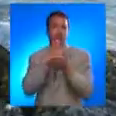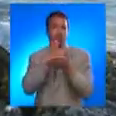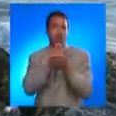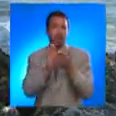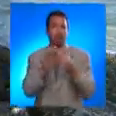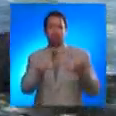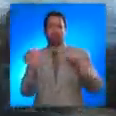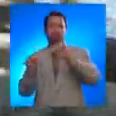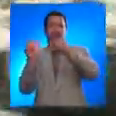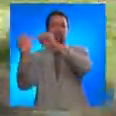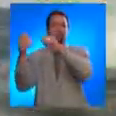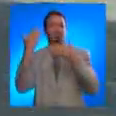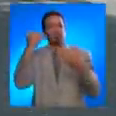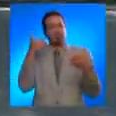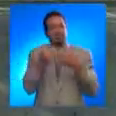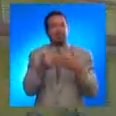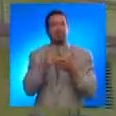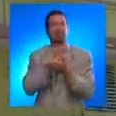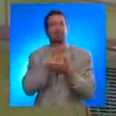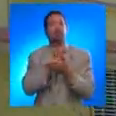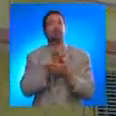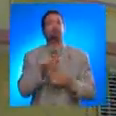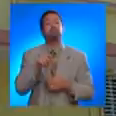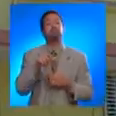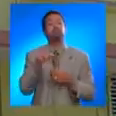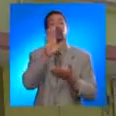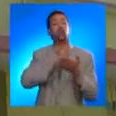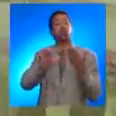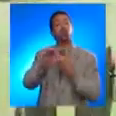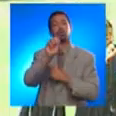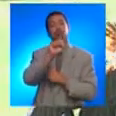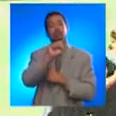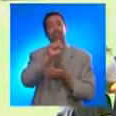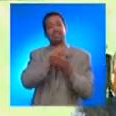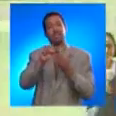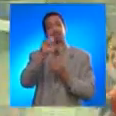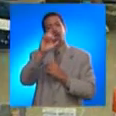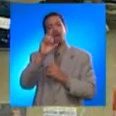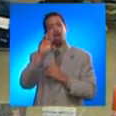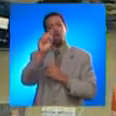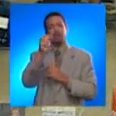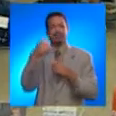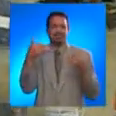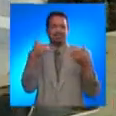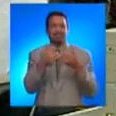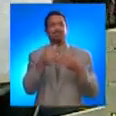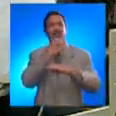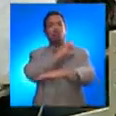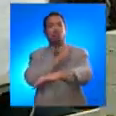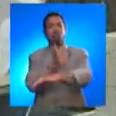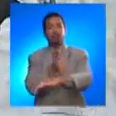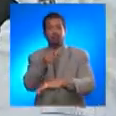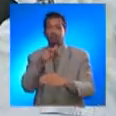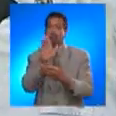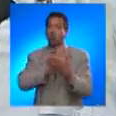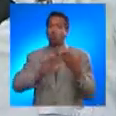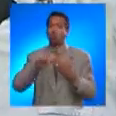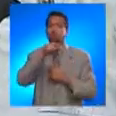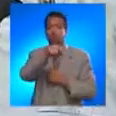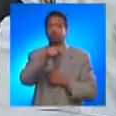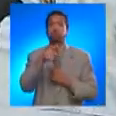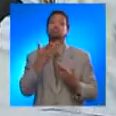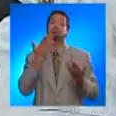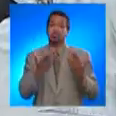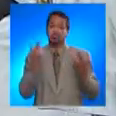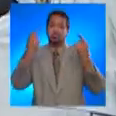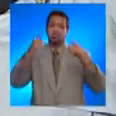an evacuation plan for schools in coastal areas. The San Carlos Private School is located just across the street from the Aguadilla Beach.